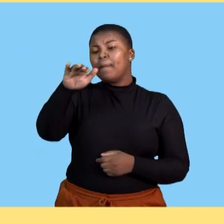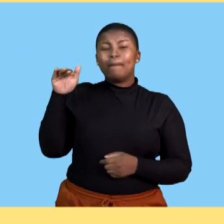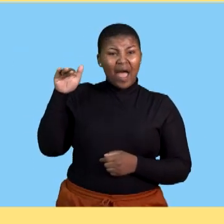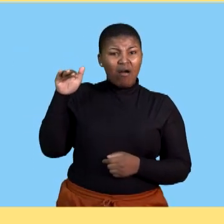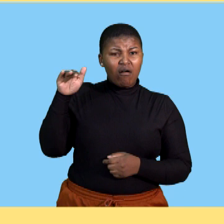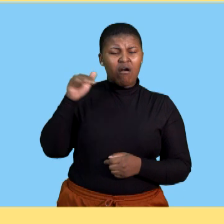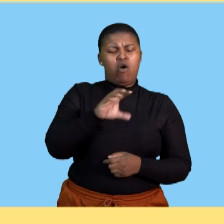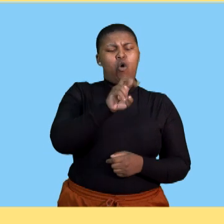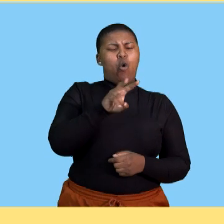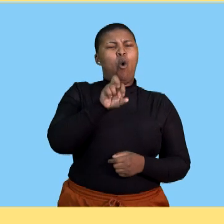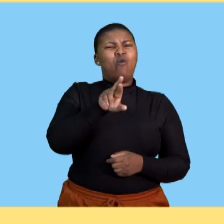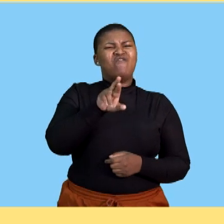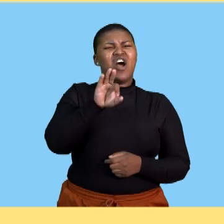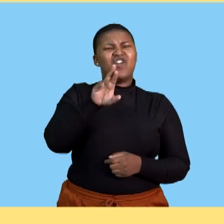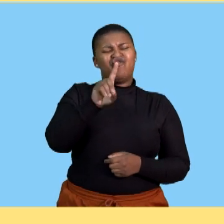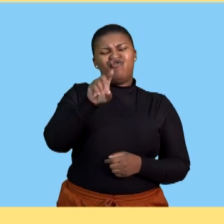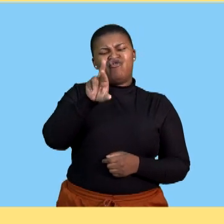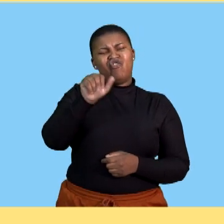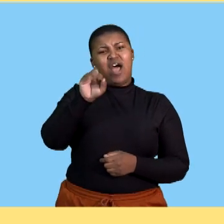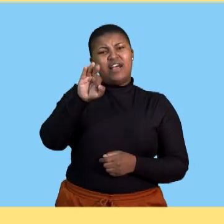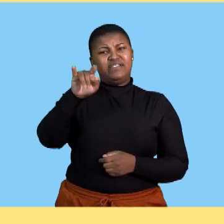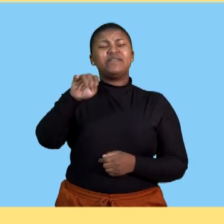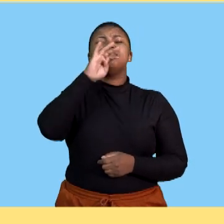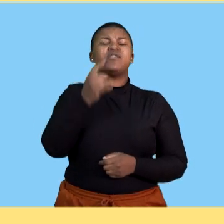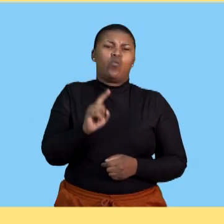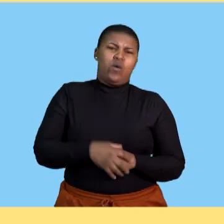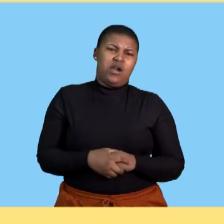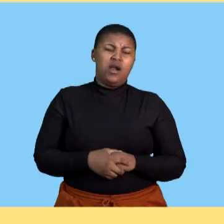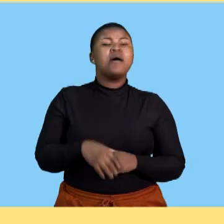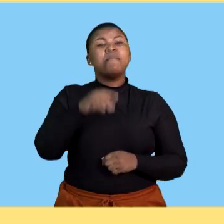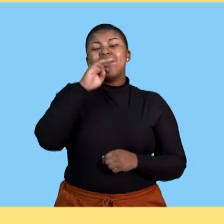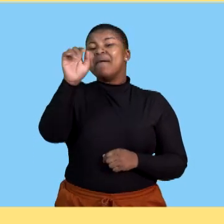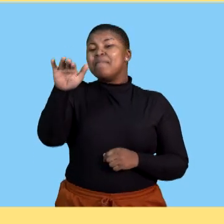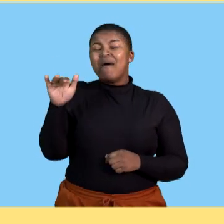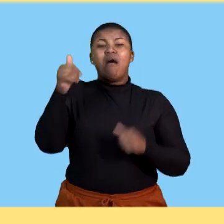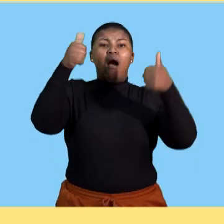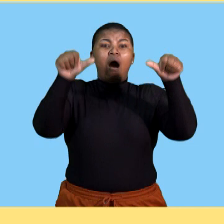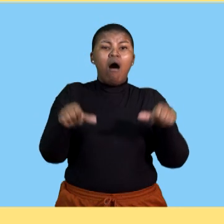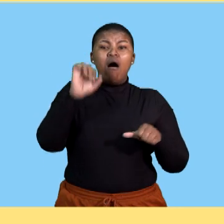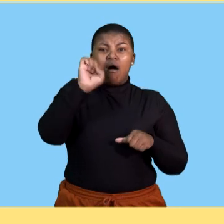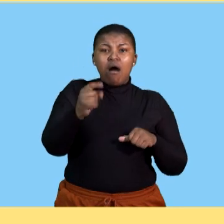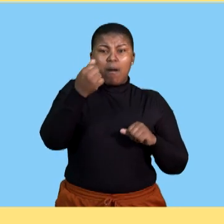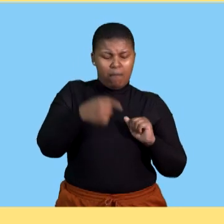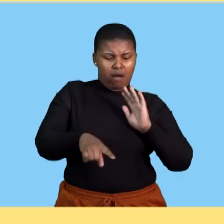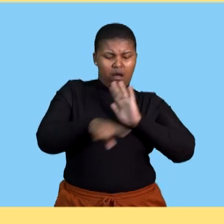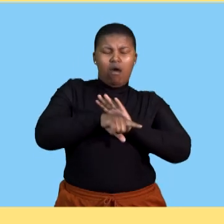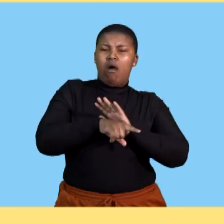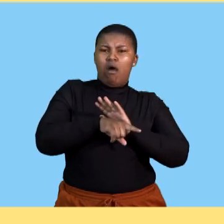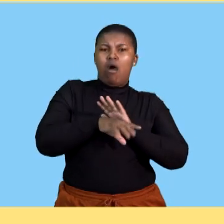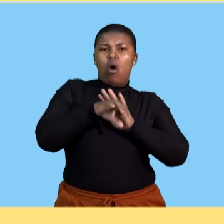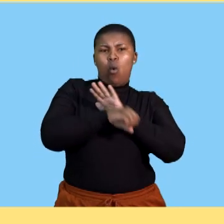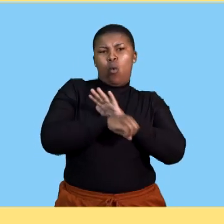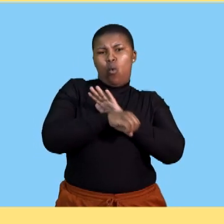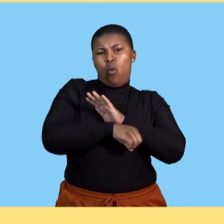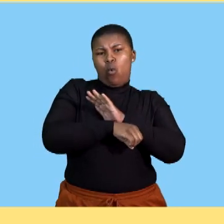Bank overdraft. This is when the balance in a bank account goes below zero. And the account holder is allowed